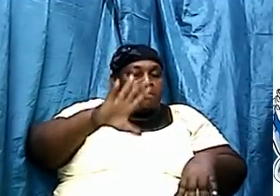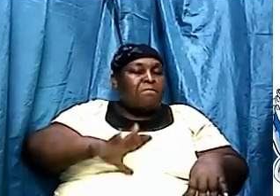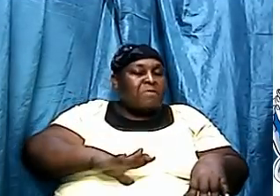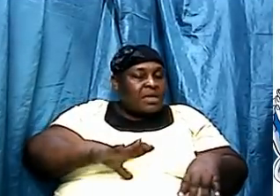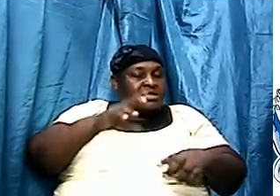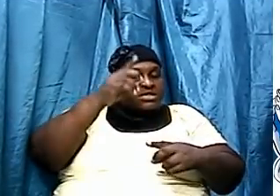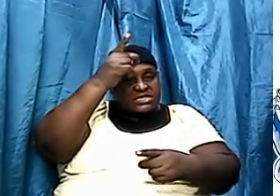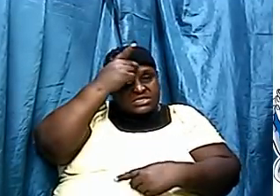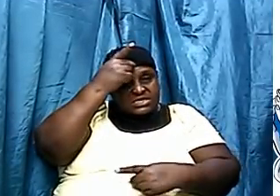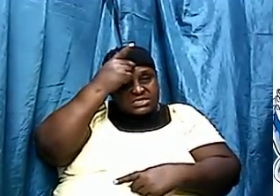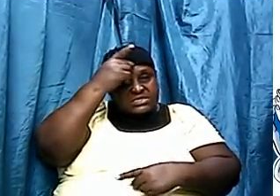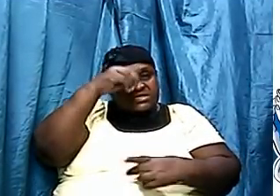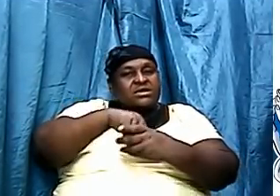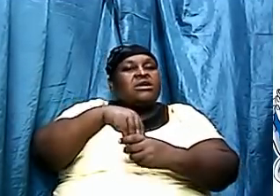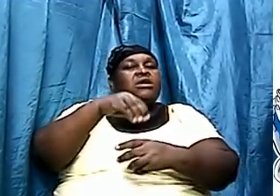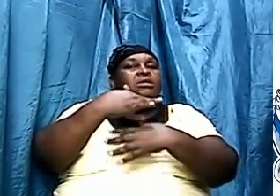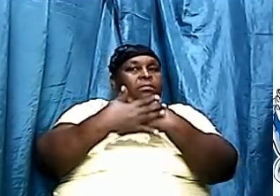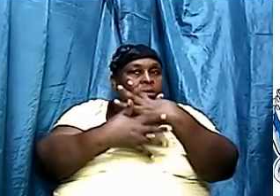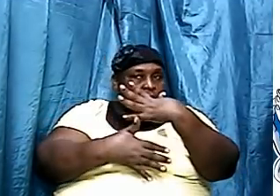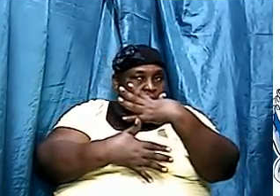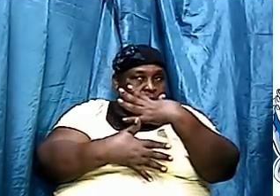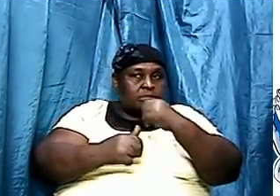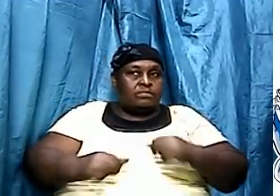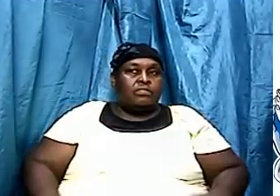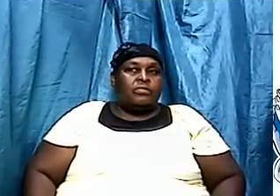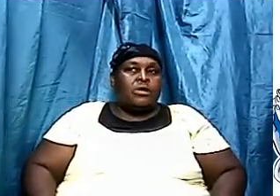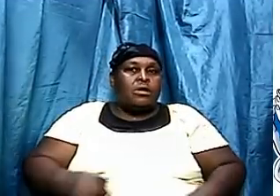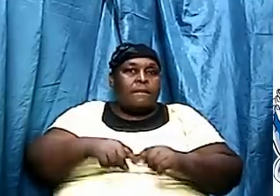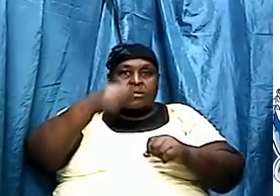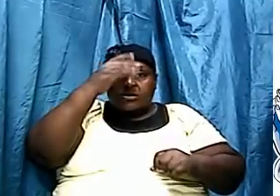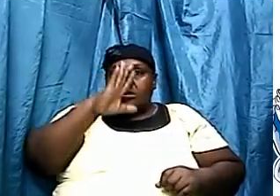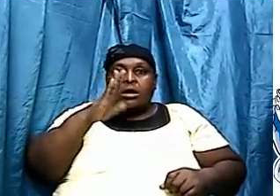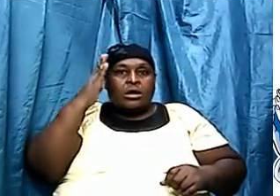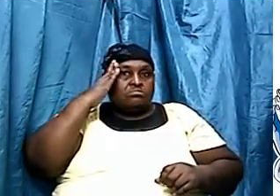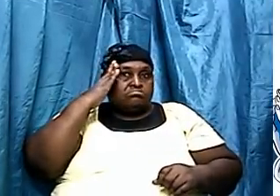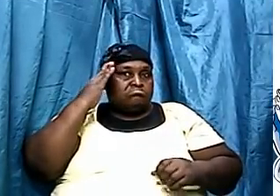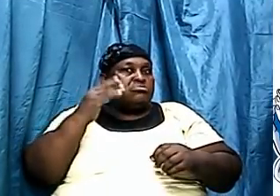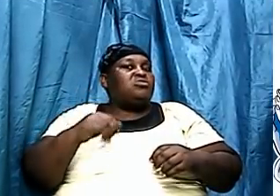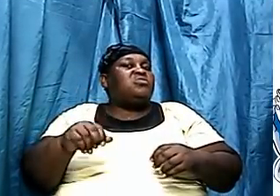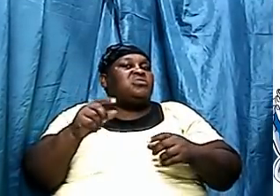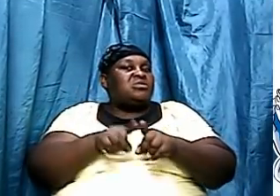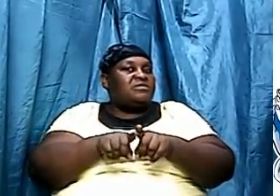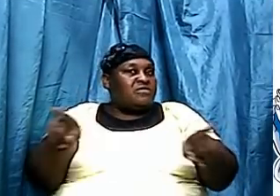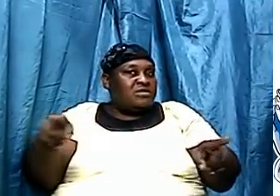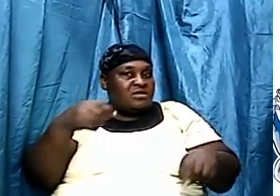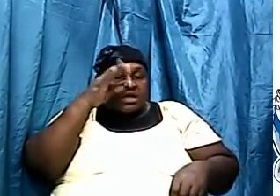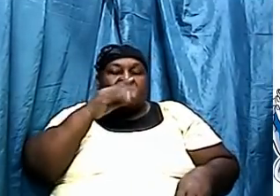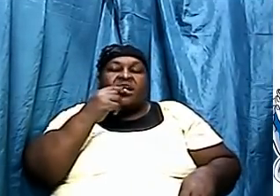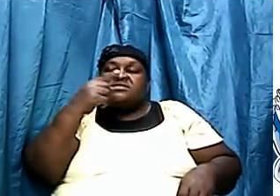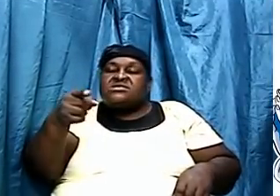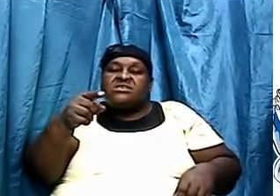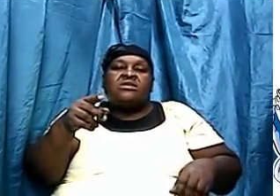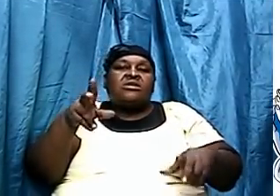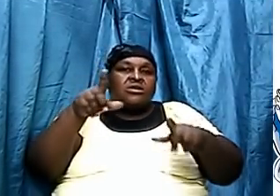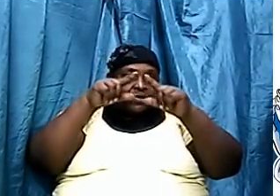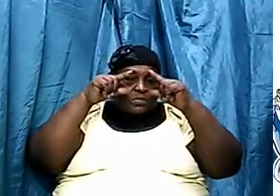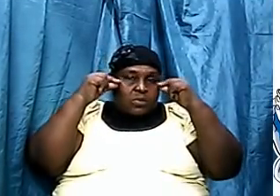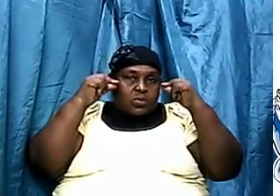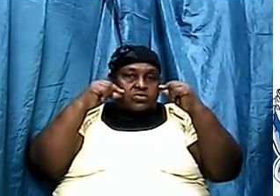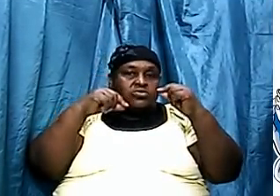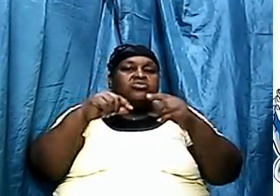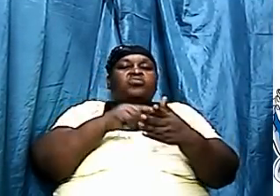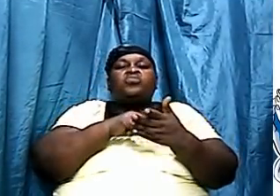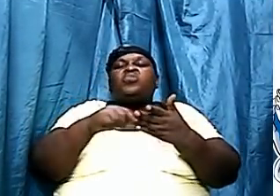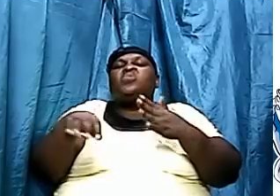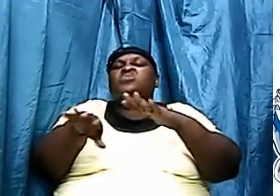disease was in the blood. But God knew different. And God said to Moses, who wrote under the inspiration